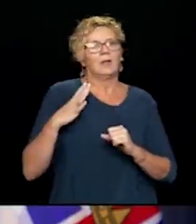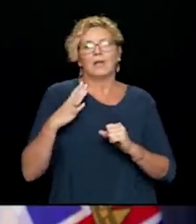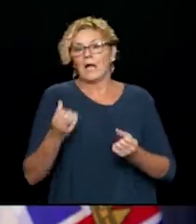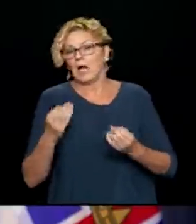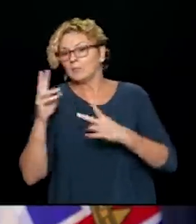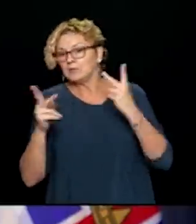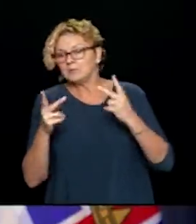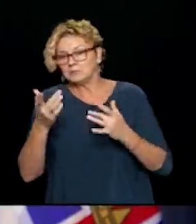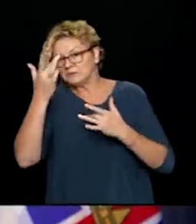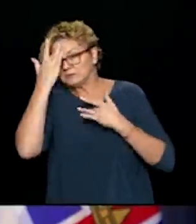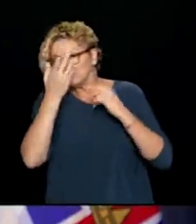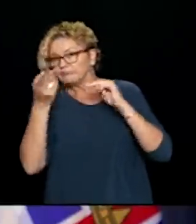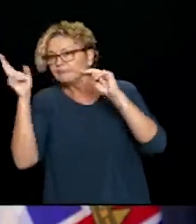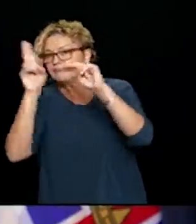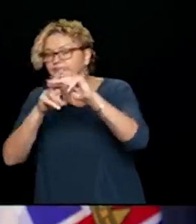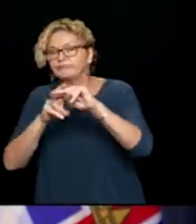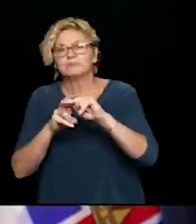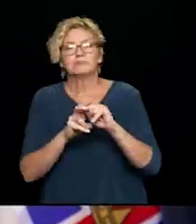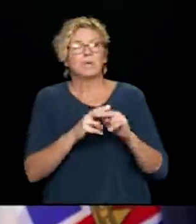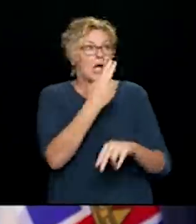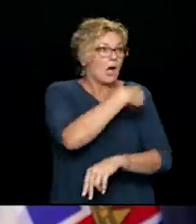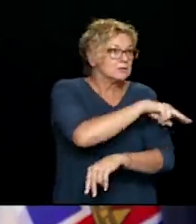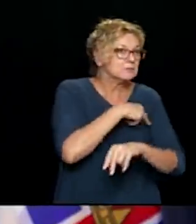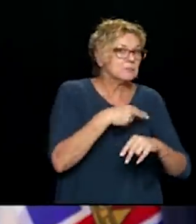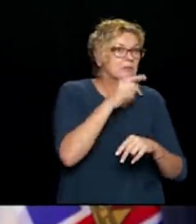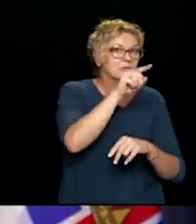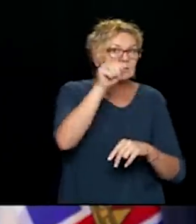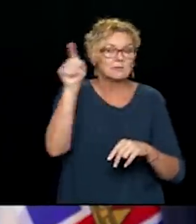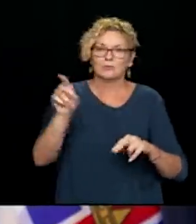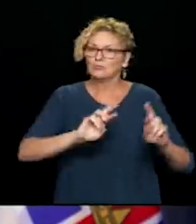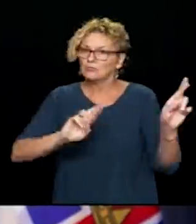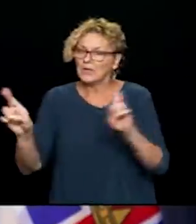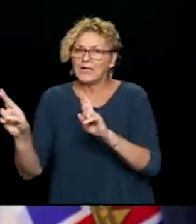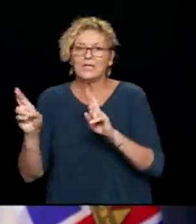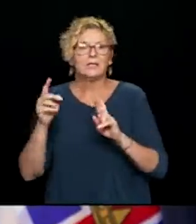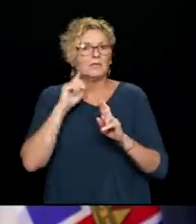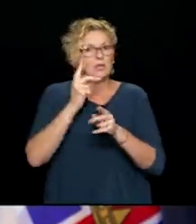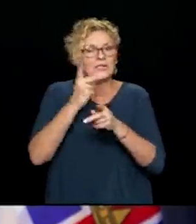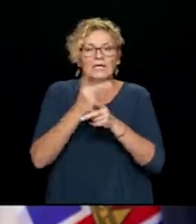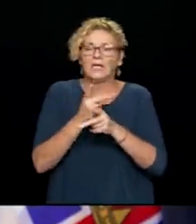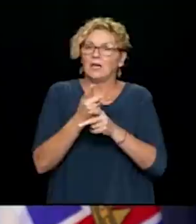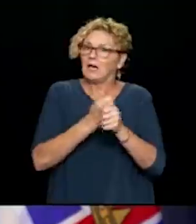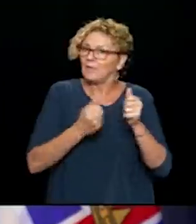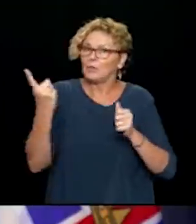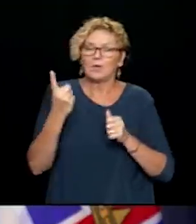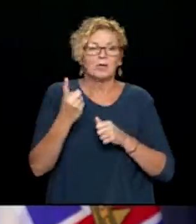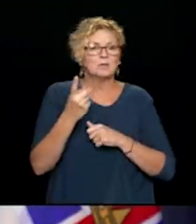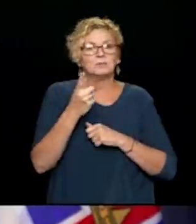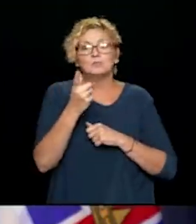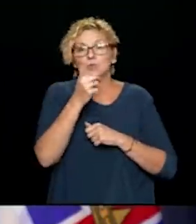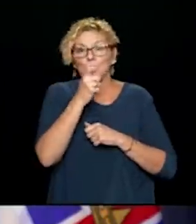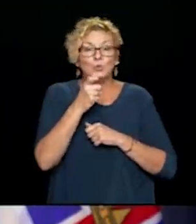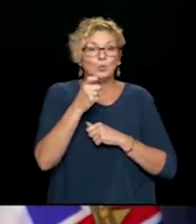none of us are has ever seen. We are prepared with a primary, community and hospital care system that is there for all patients and that includes